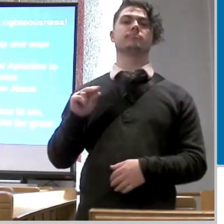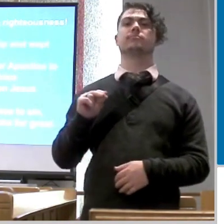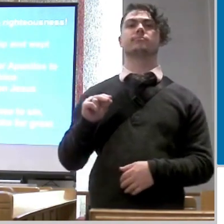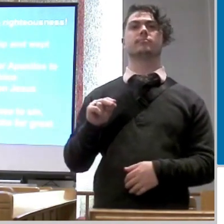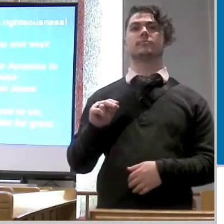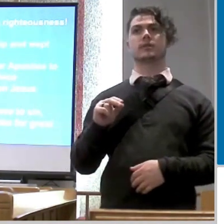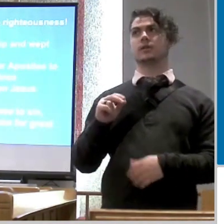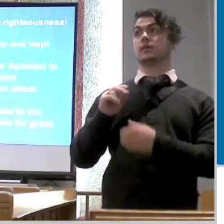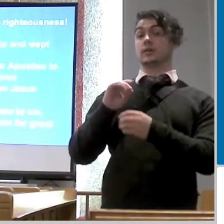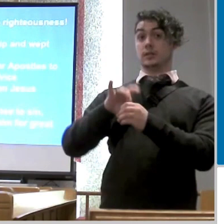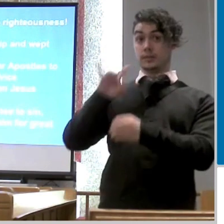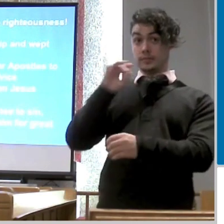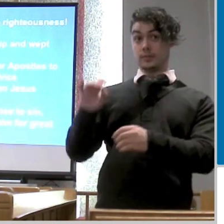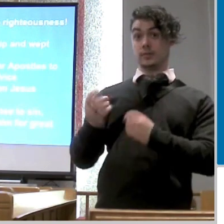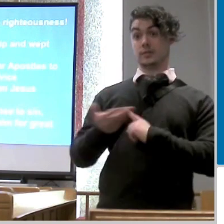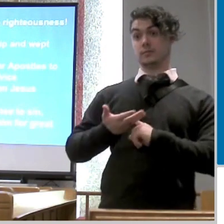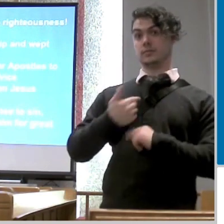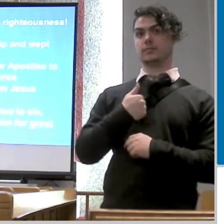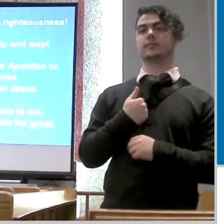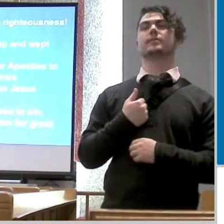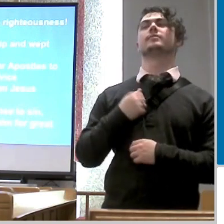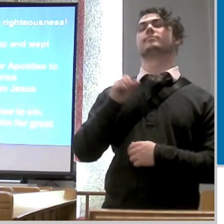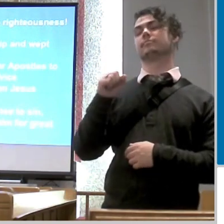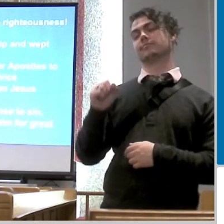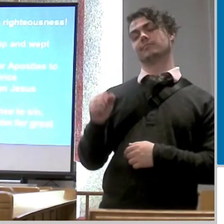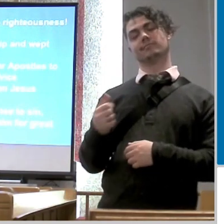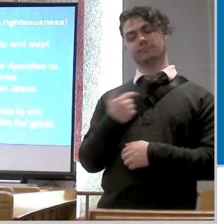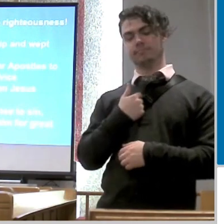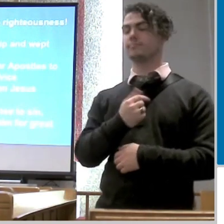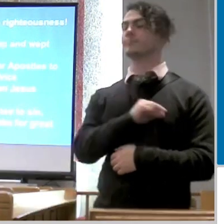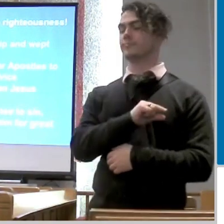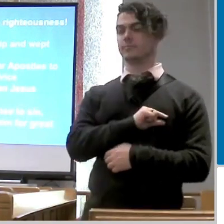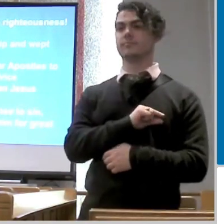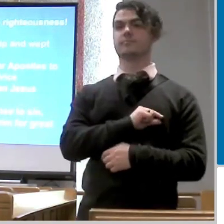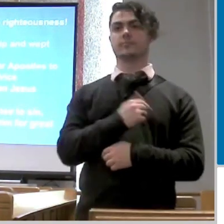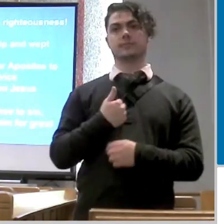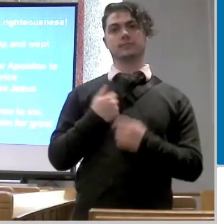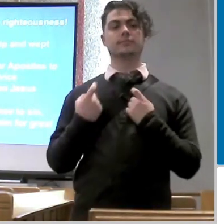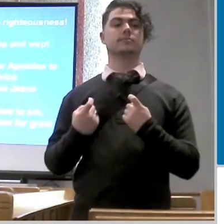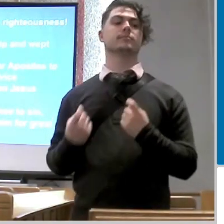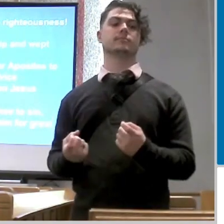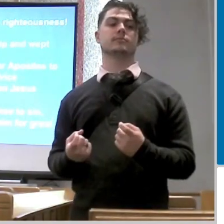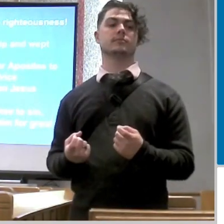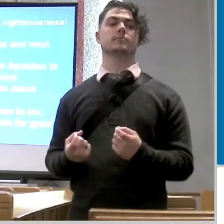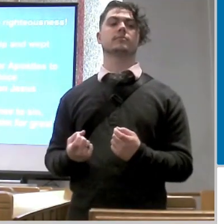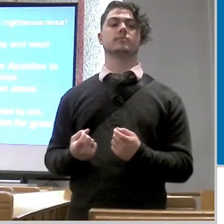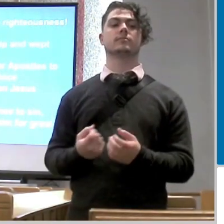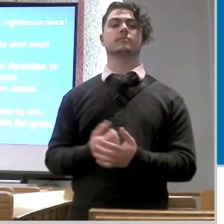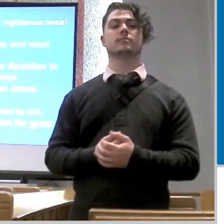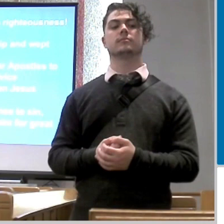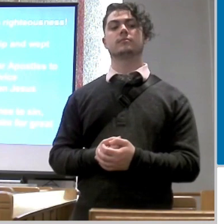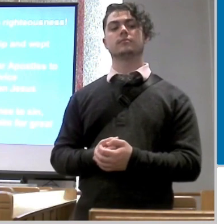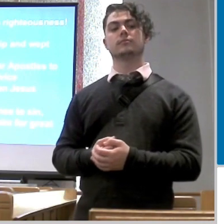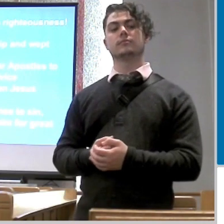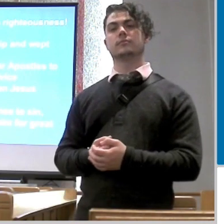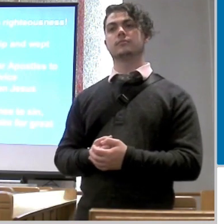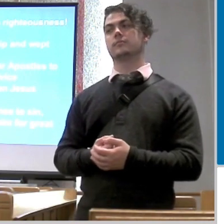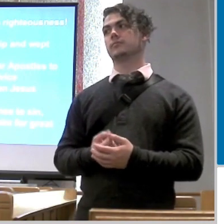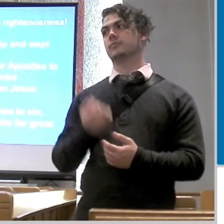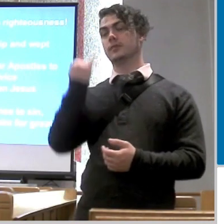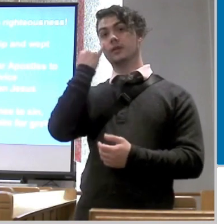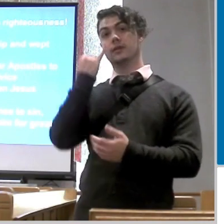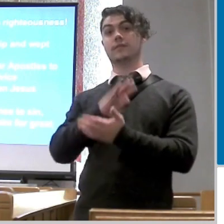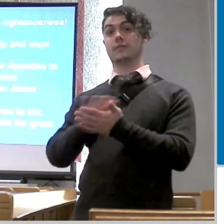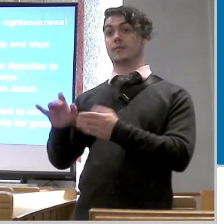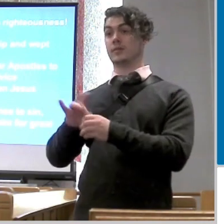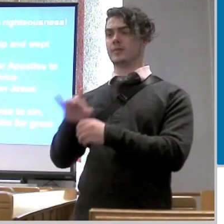convicts me of sin i need to say yes i'm guilty right there's even times where the holy spirit will convict me of sin that